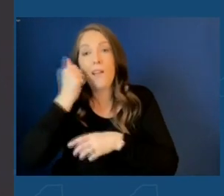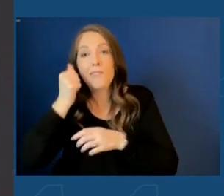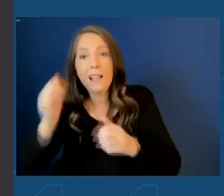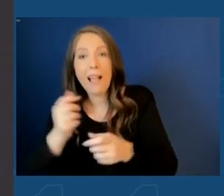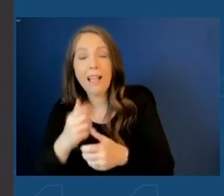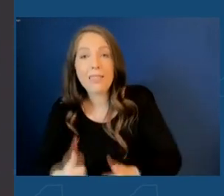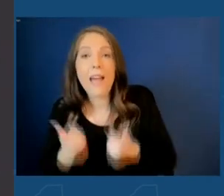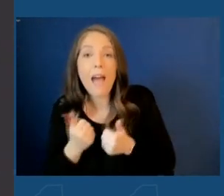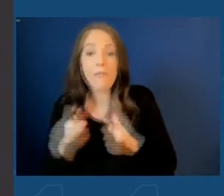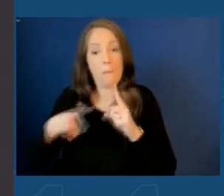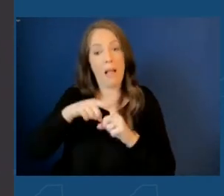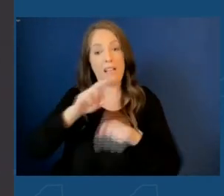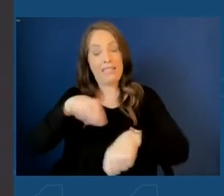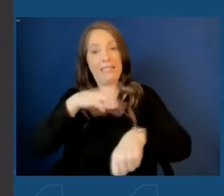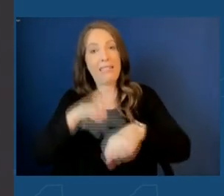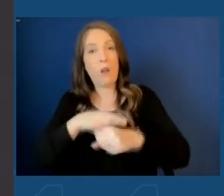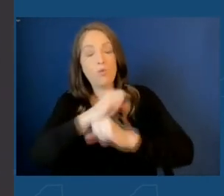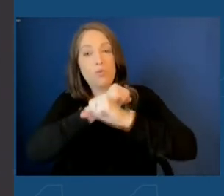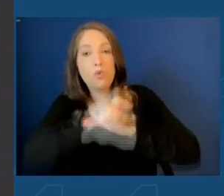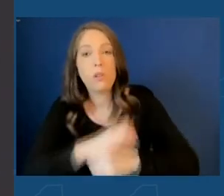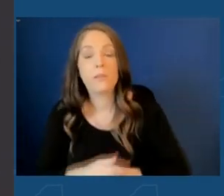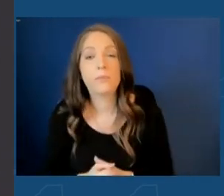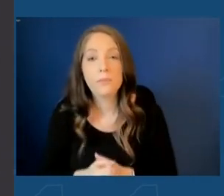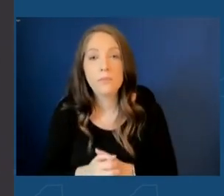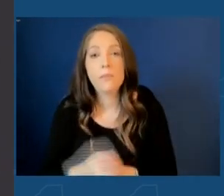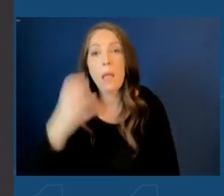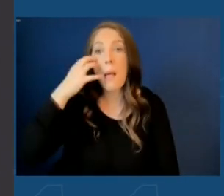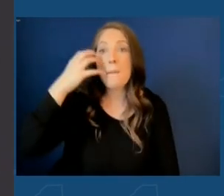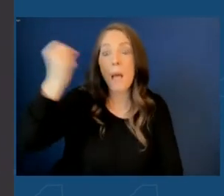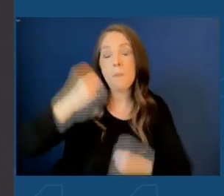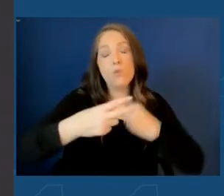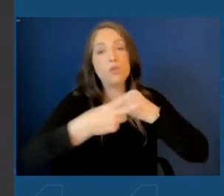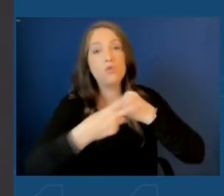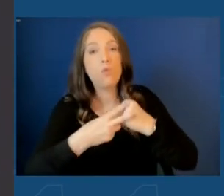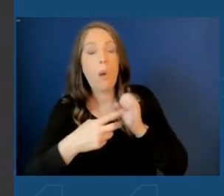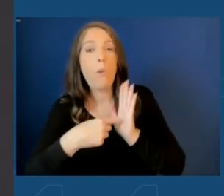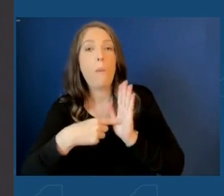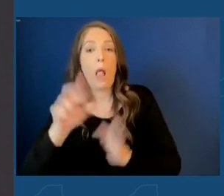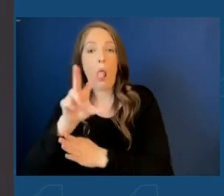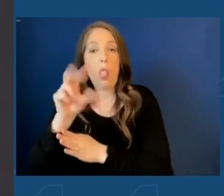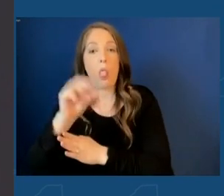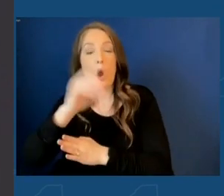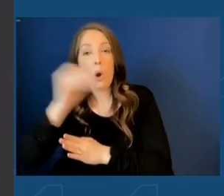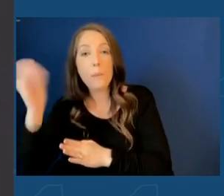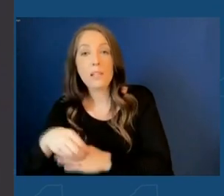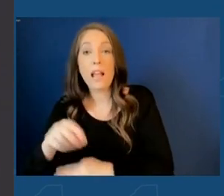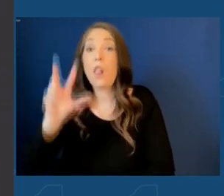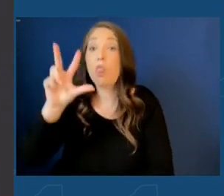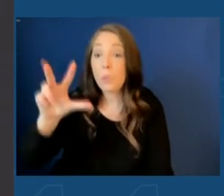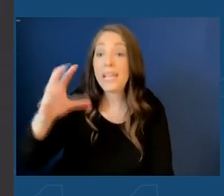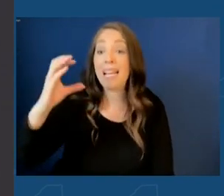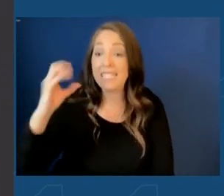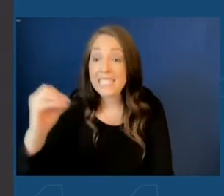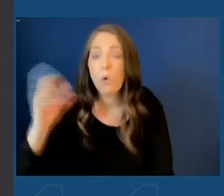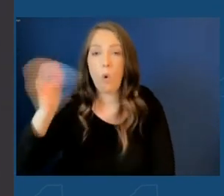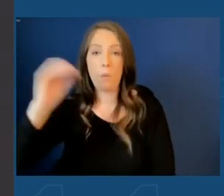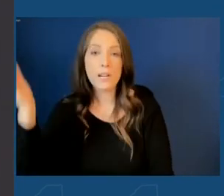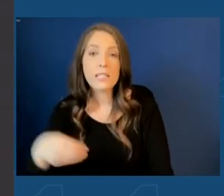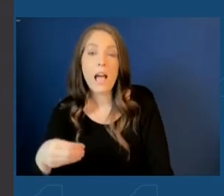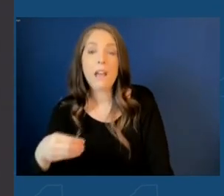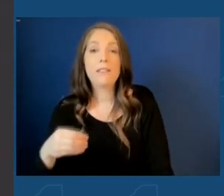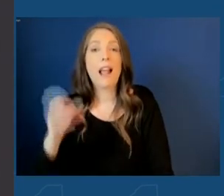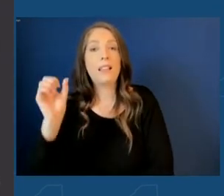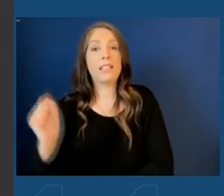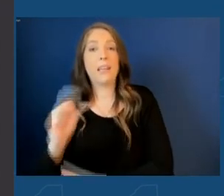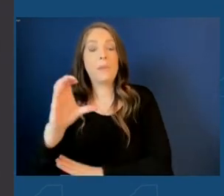national security. Memory and storage represent 30%, 30% of the